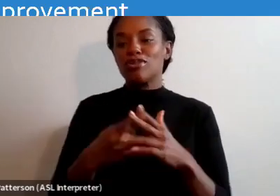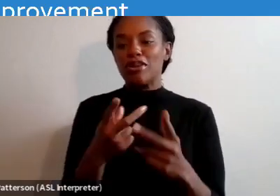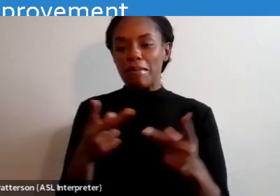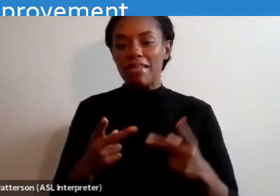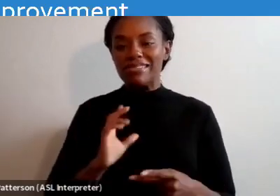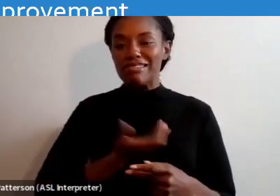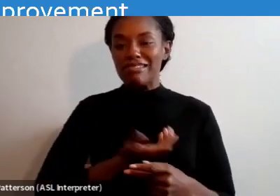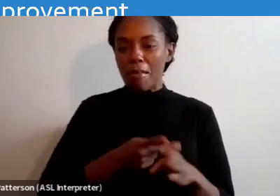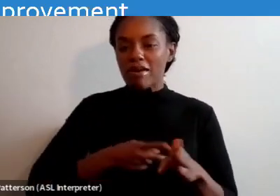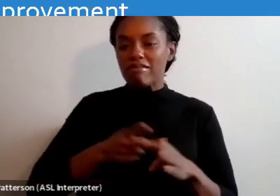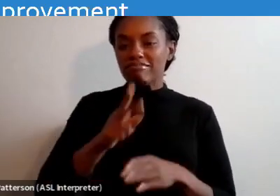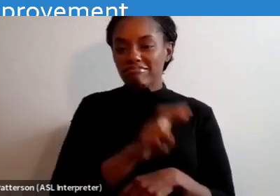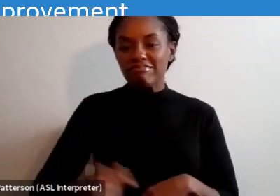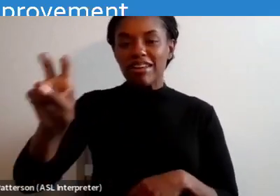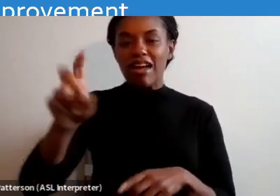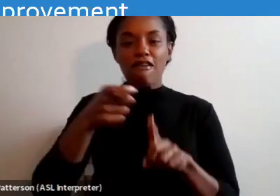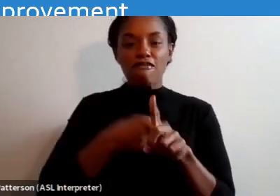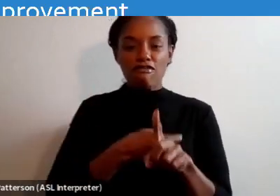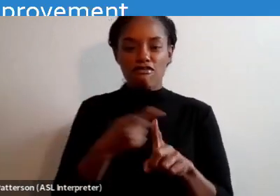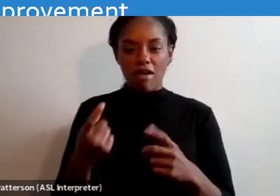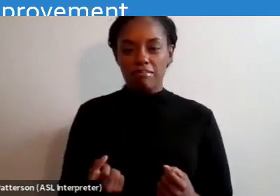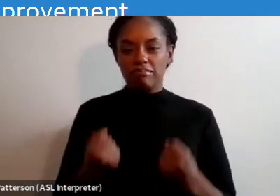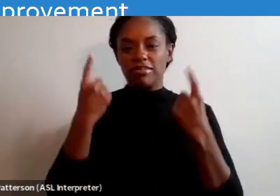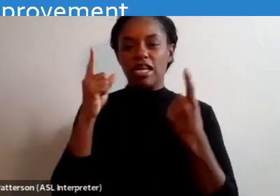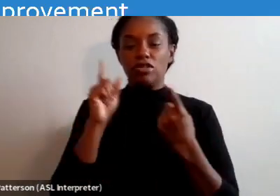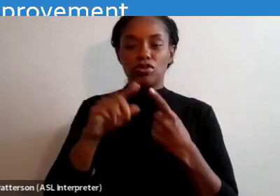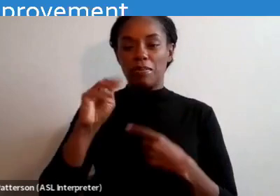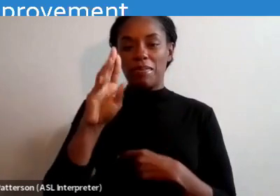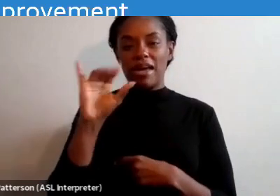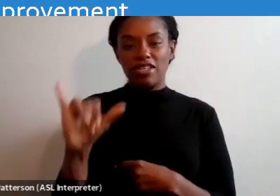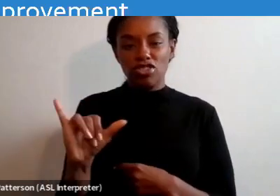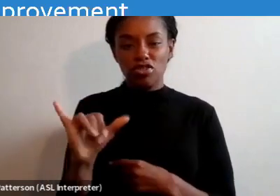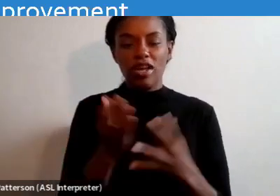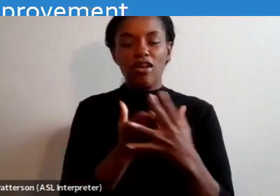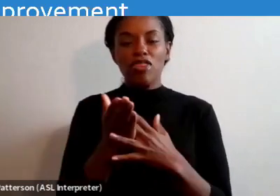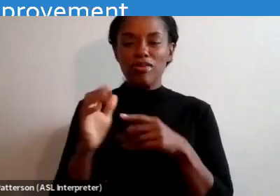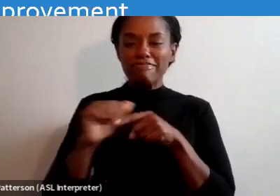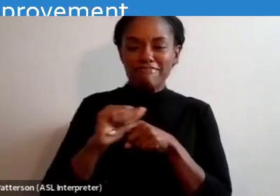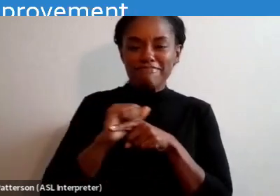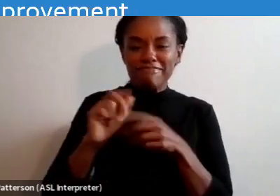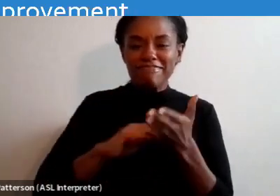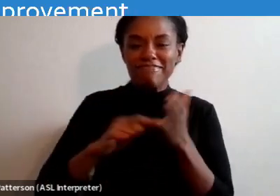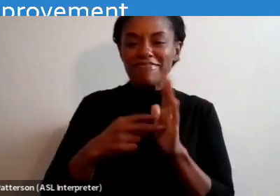from competence to mastery through deliberate practice and relentless improvement. Thank you.